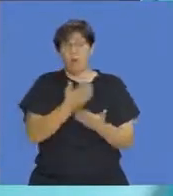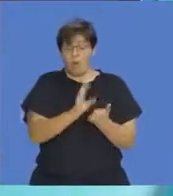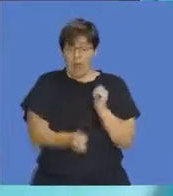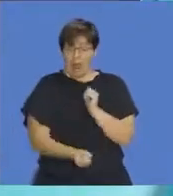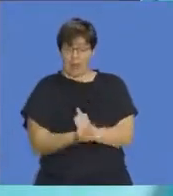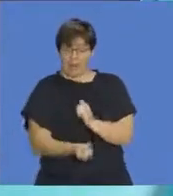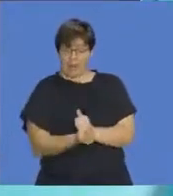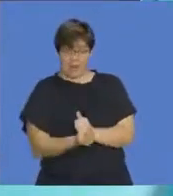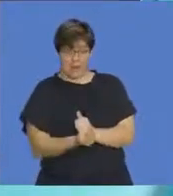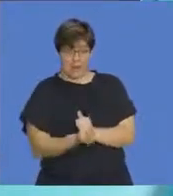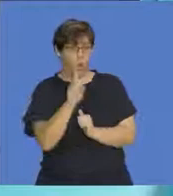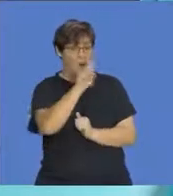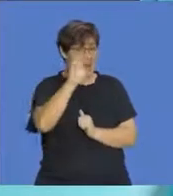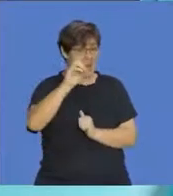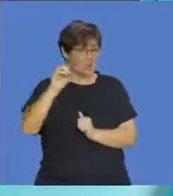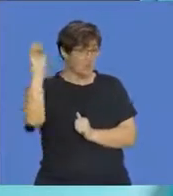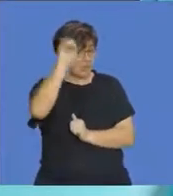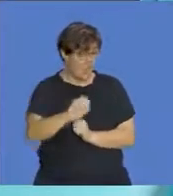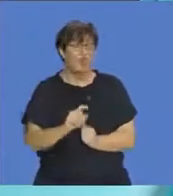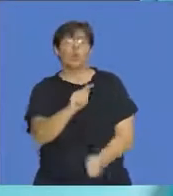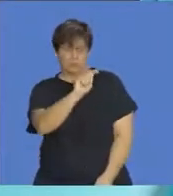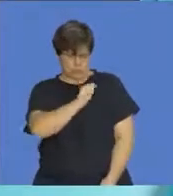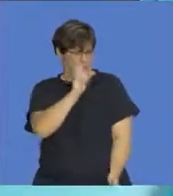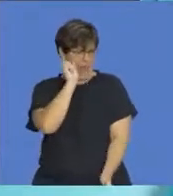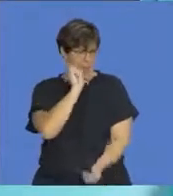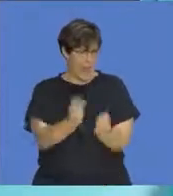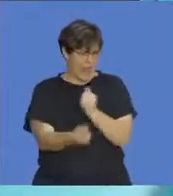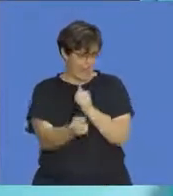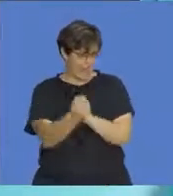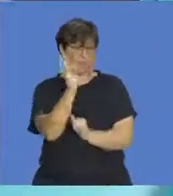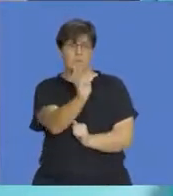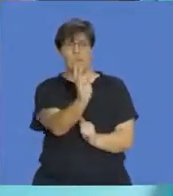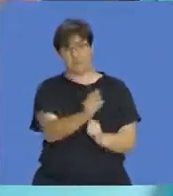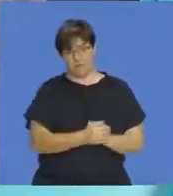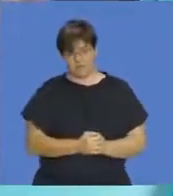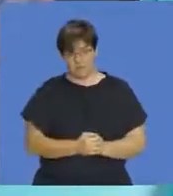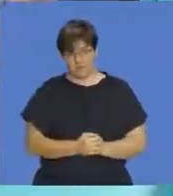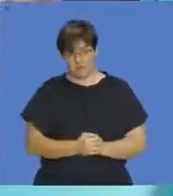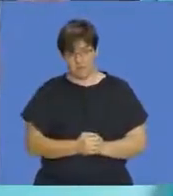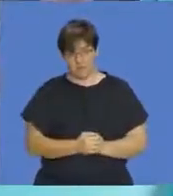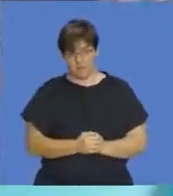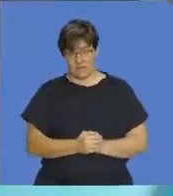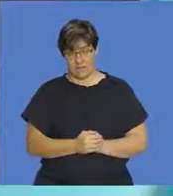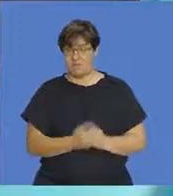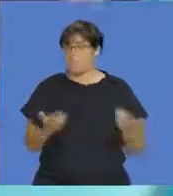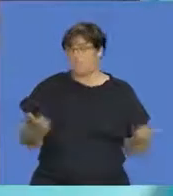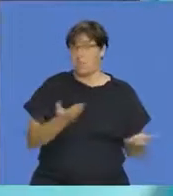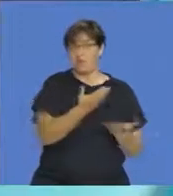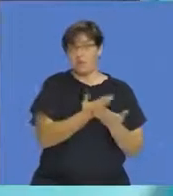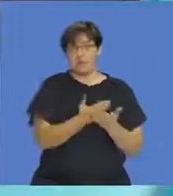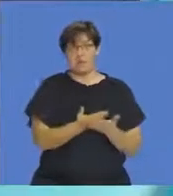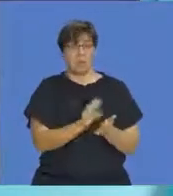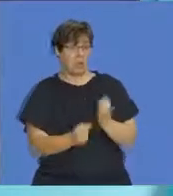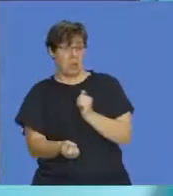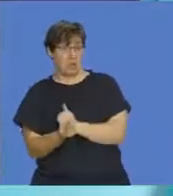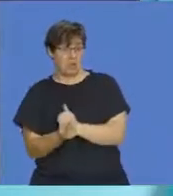happening is 100%, we know it's certain. Of course, if the probability of something